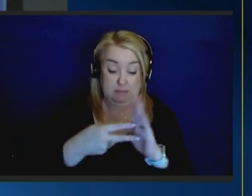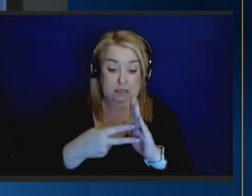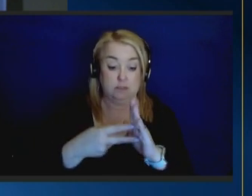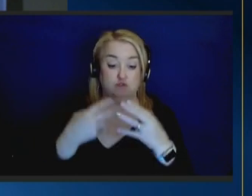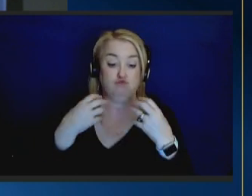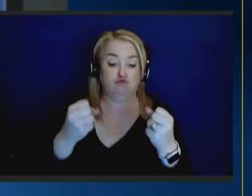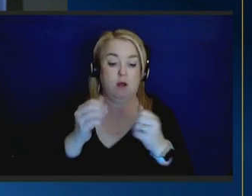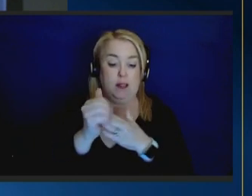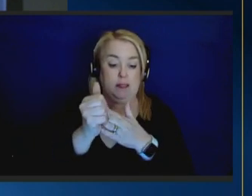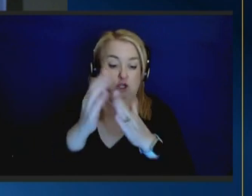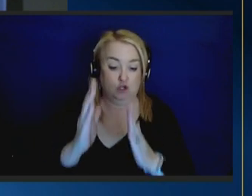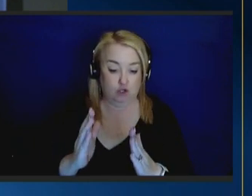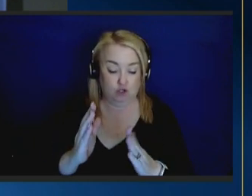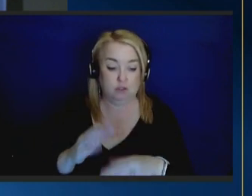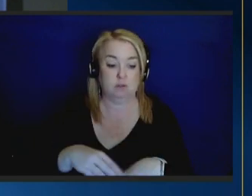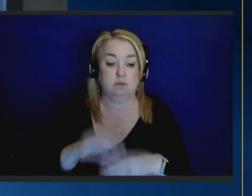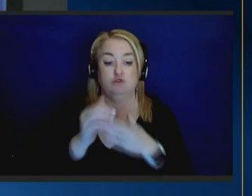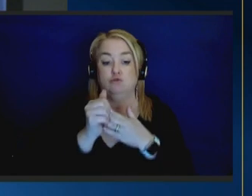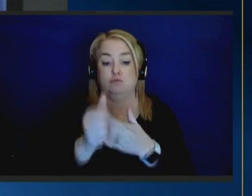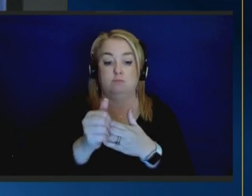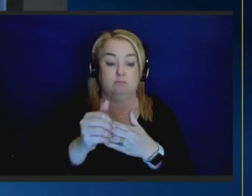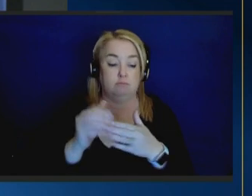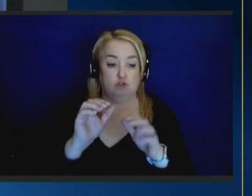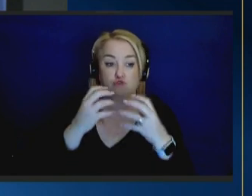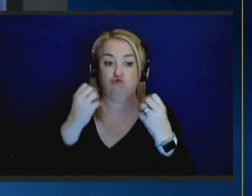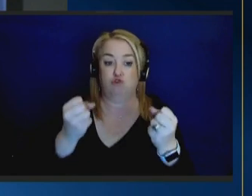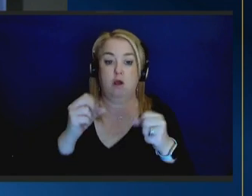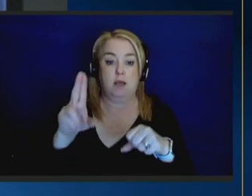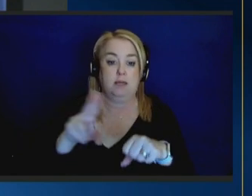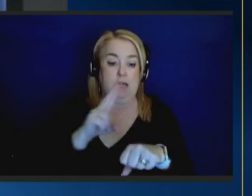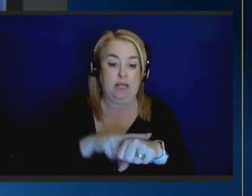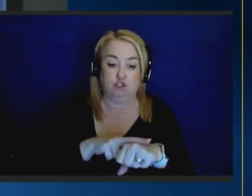strong nation and if you have a strong nation